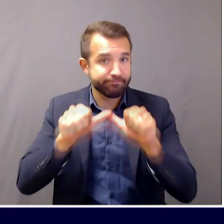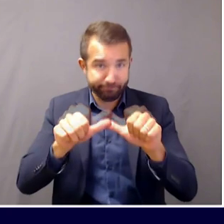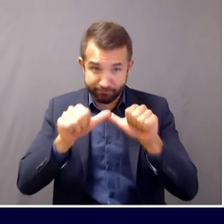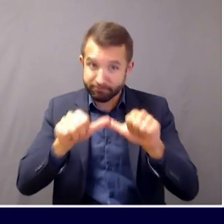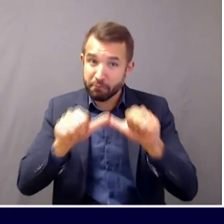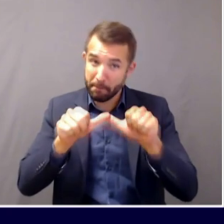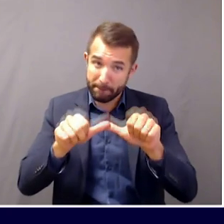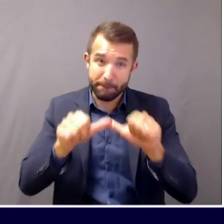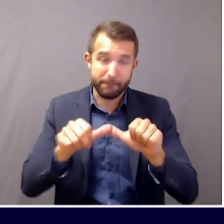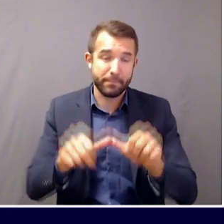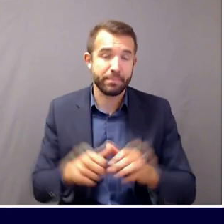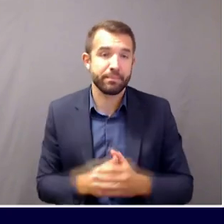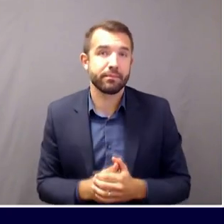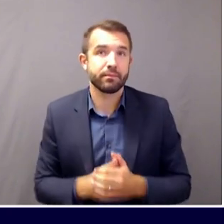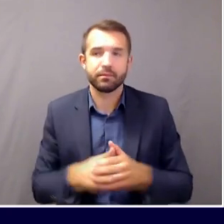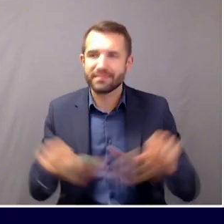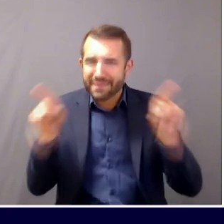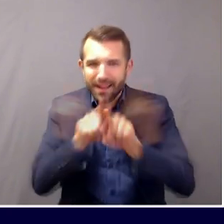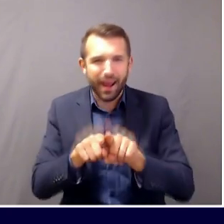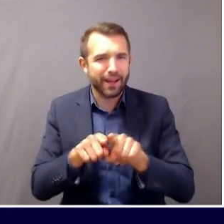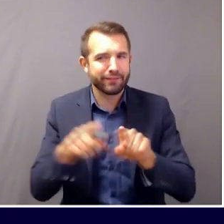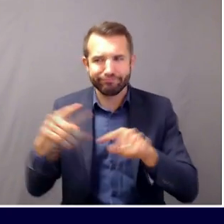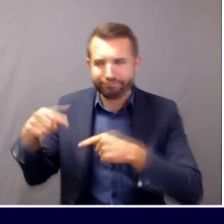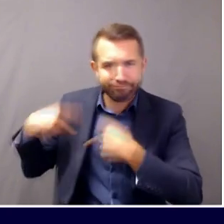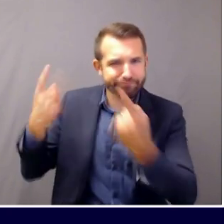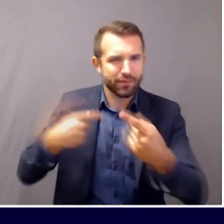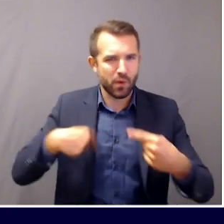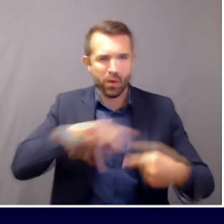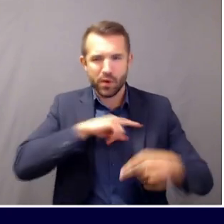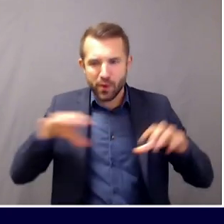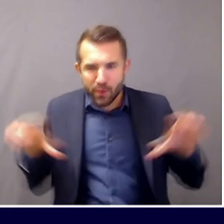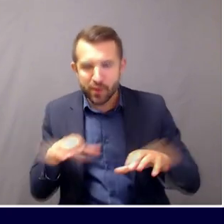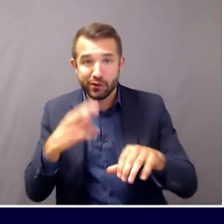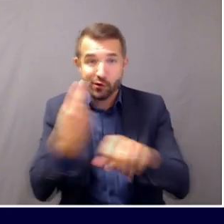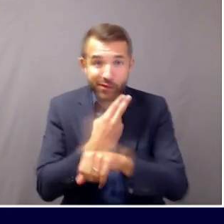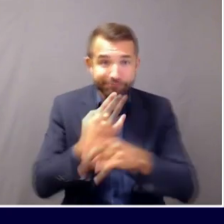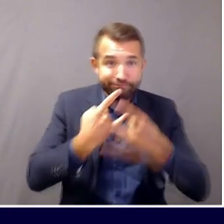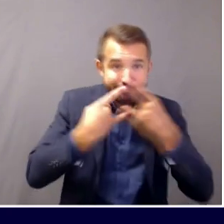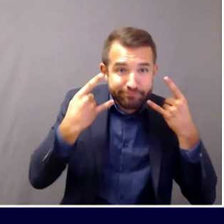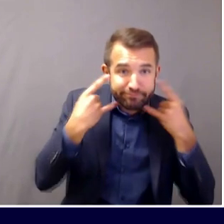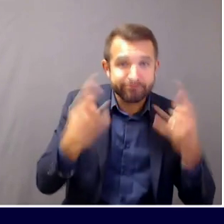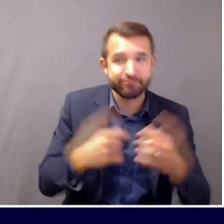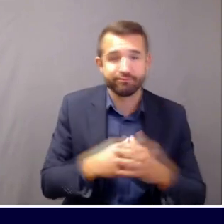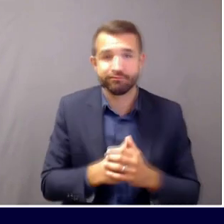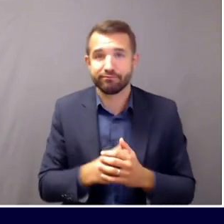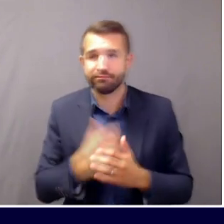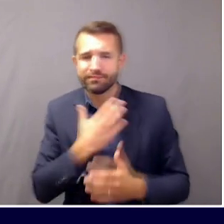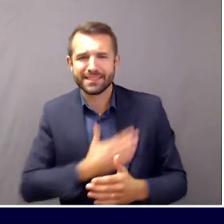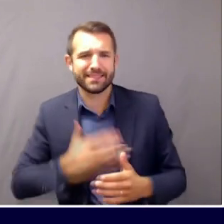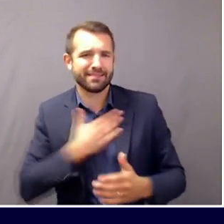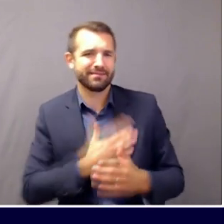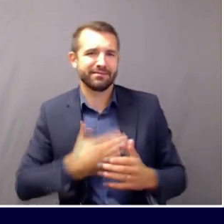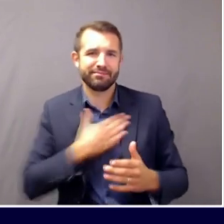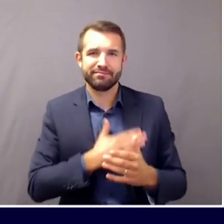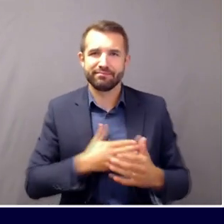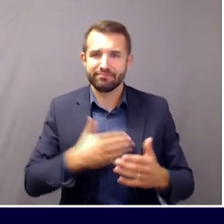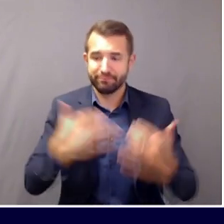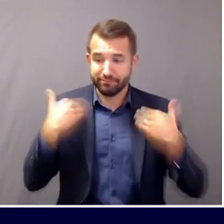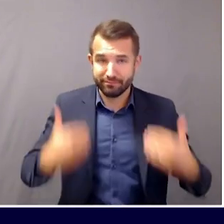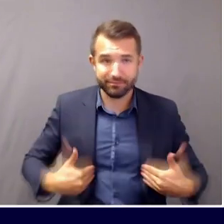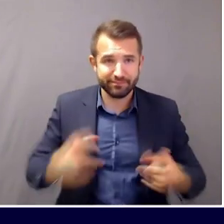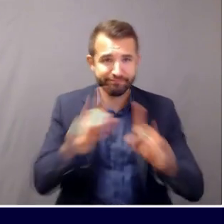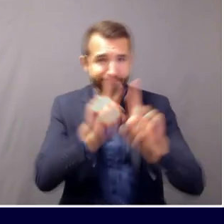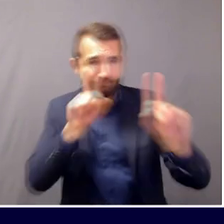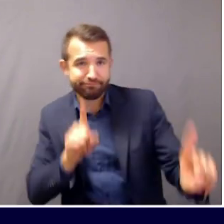types of activities that have got us here, like continuing to wear face coverings, continuing to keep physically distanced from one